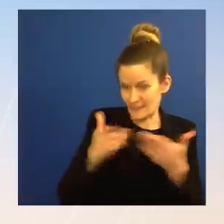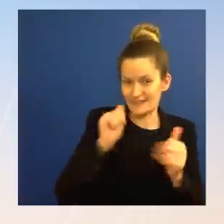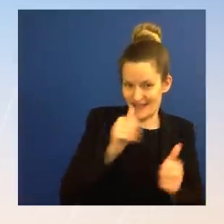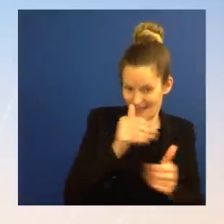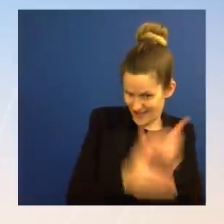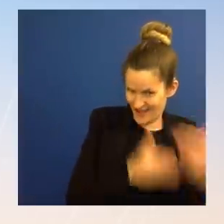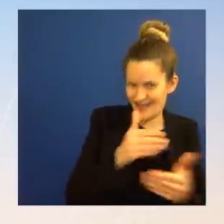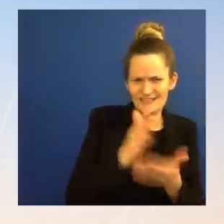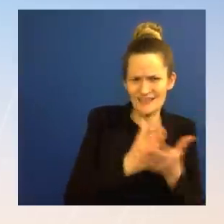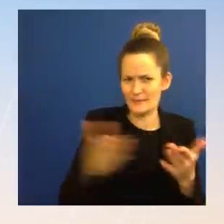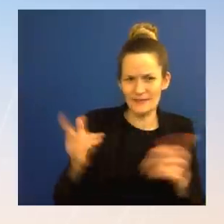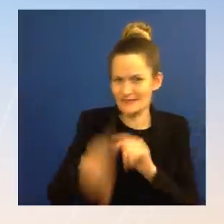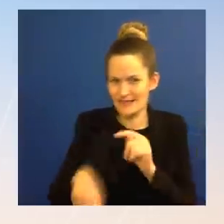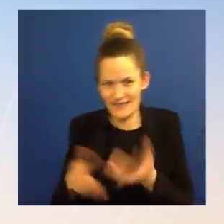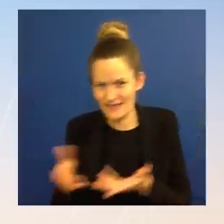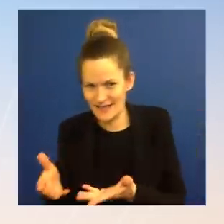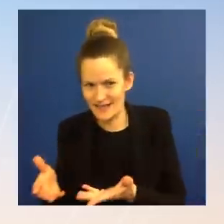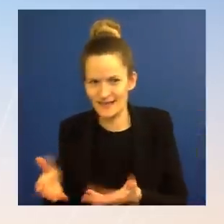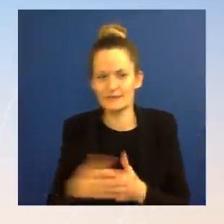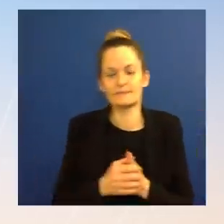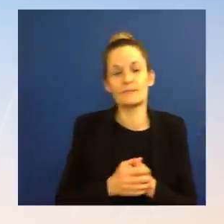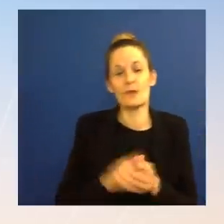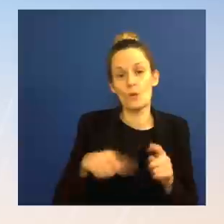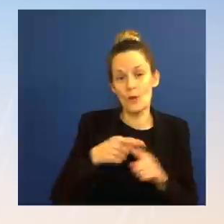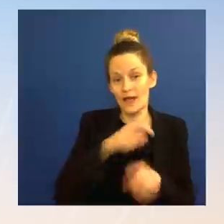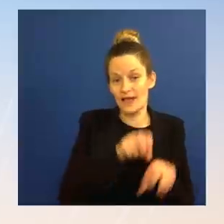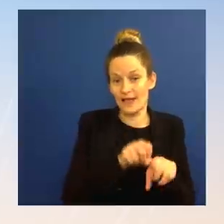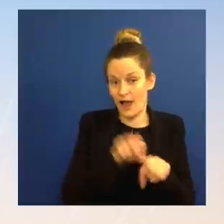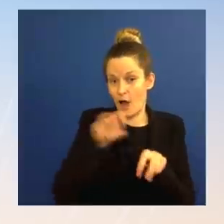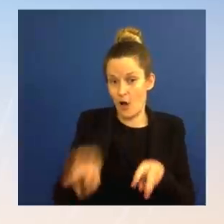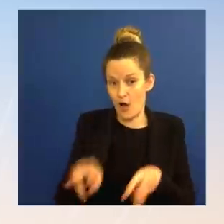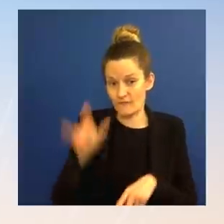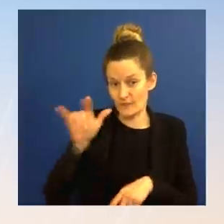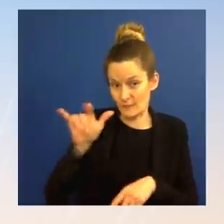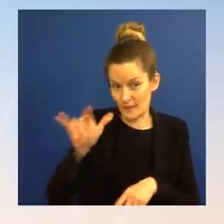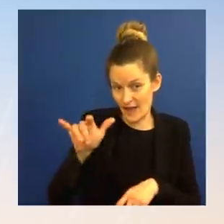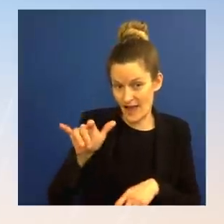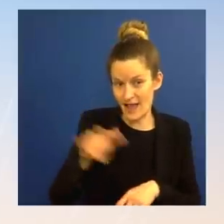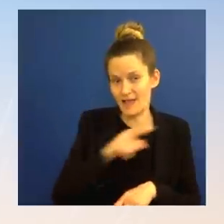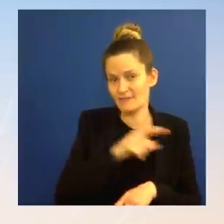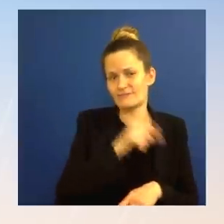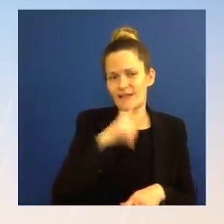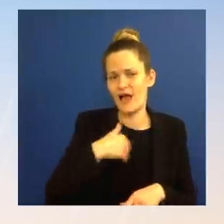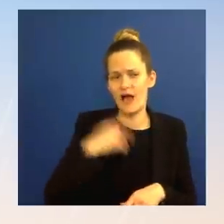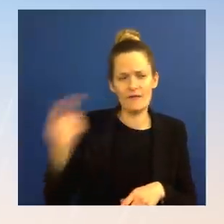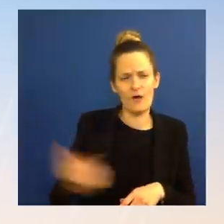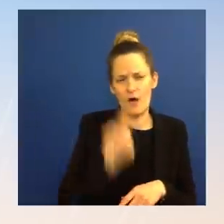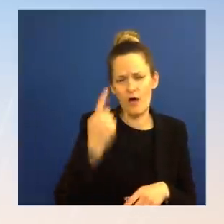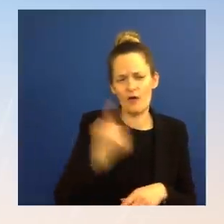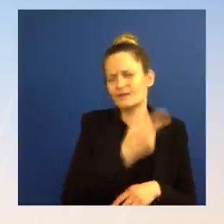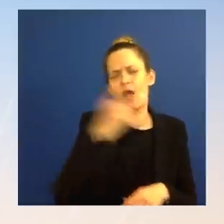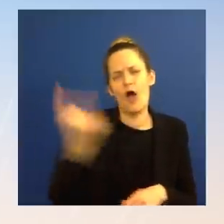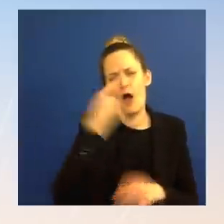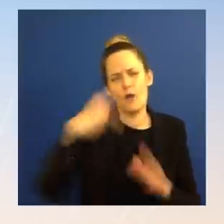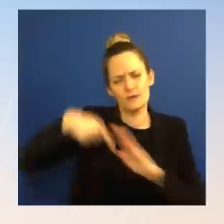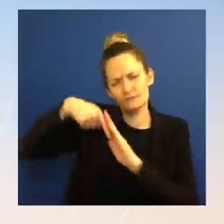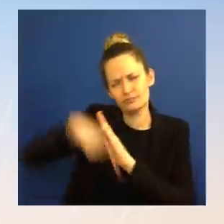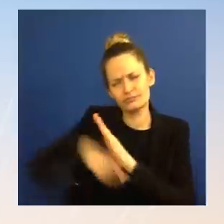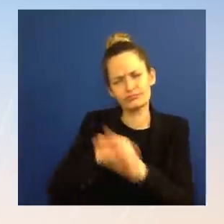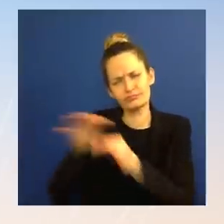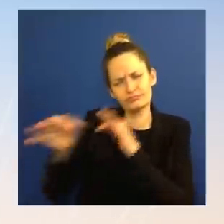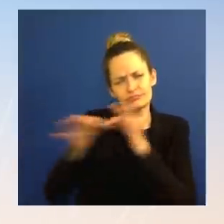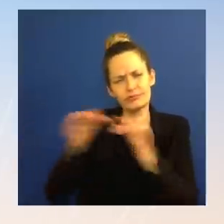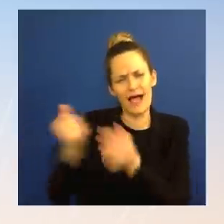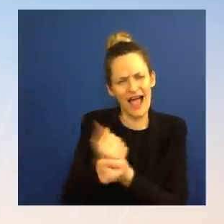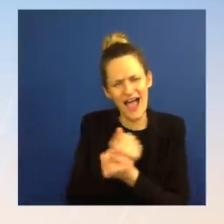experienced. They're not always extensive. But what the President said yesterday in his lengthy remarks before his trip,